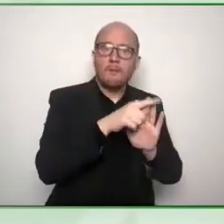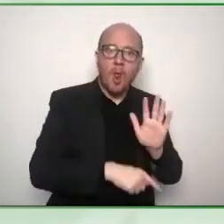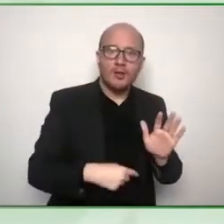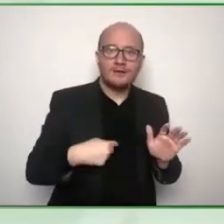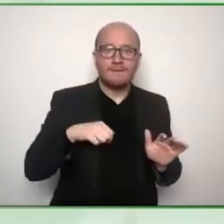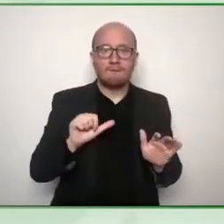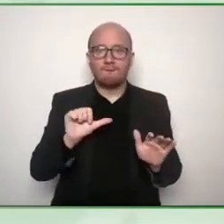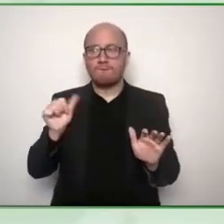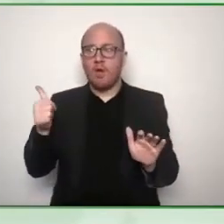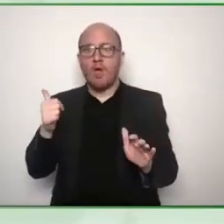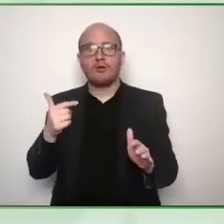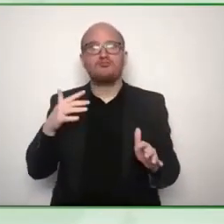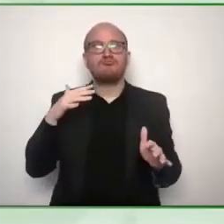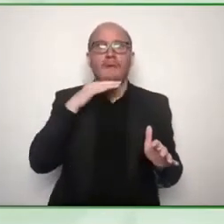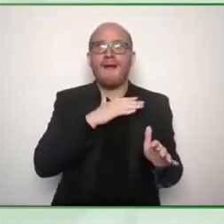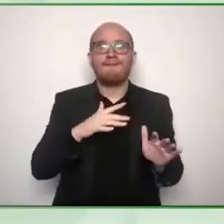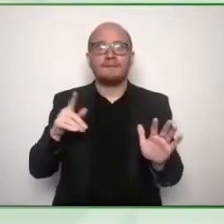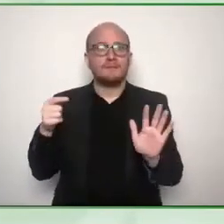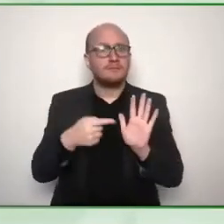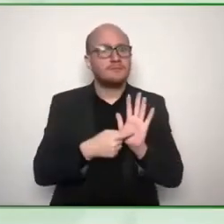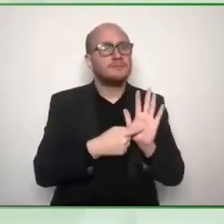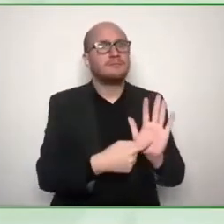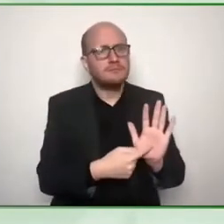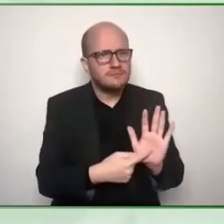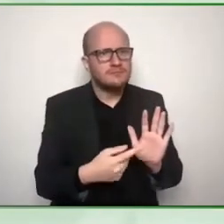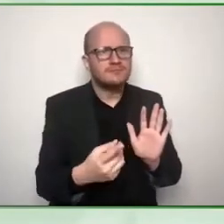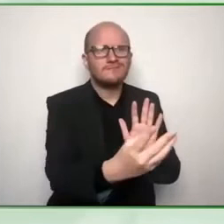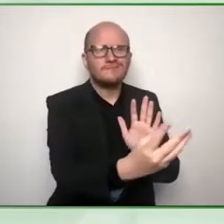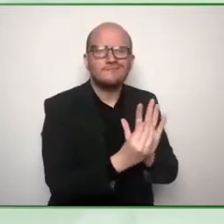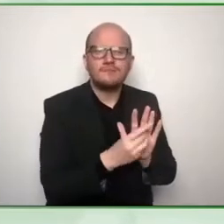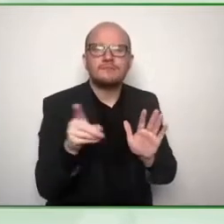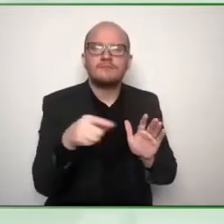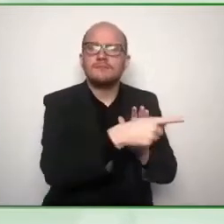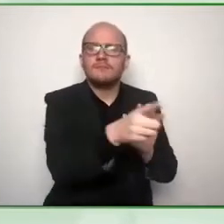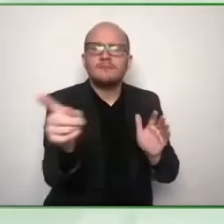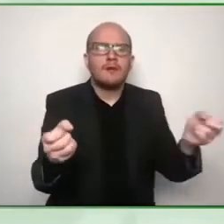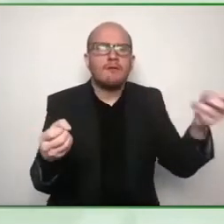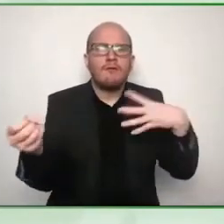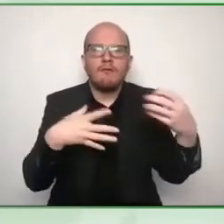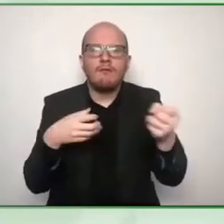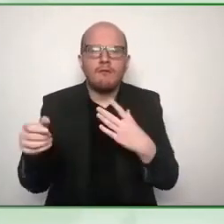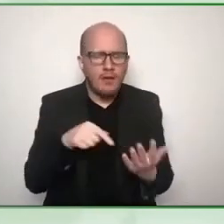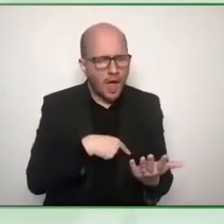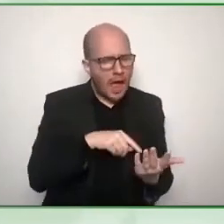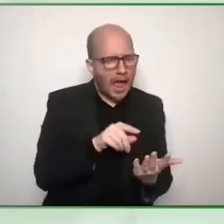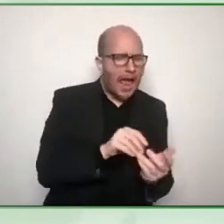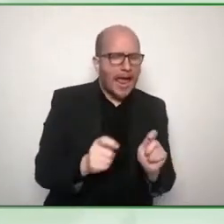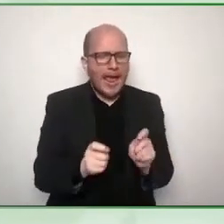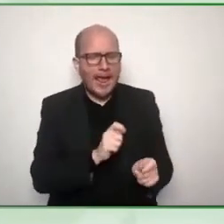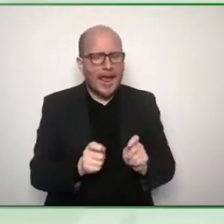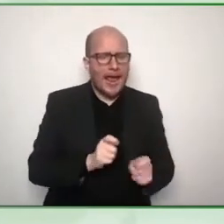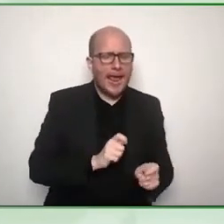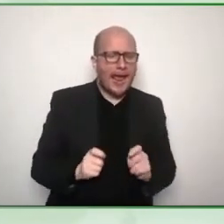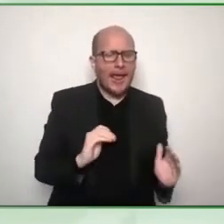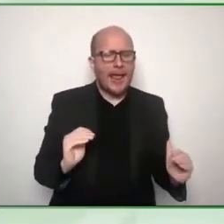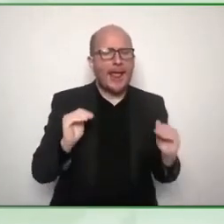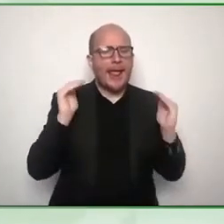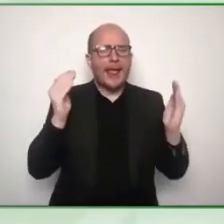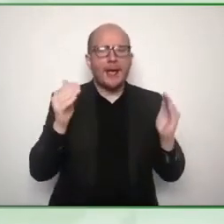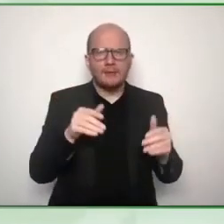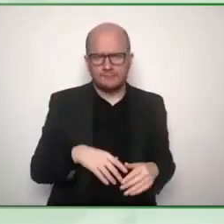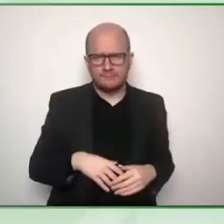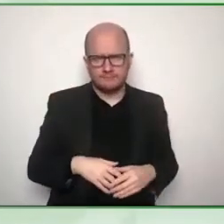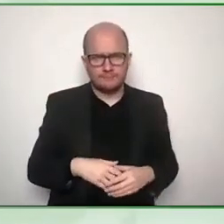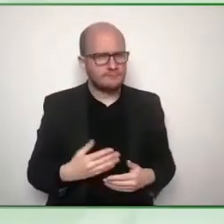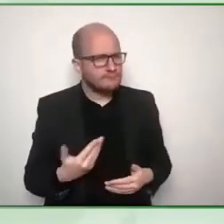at that stage you mentioned the uk government and it being involved in the consultation phase do you know of examples or case